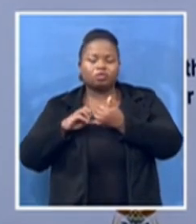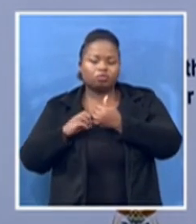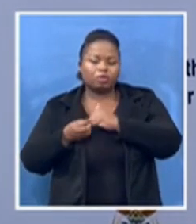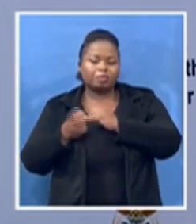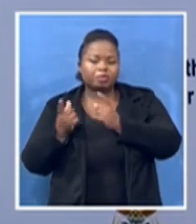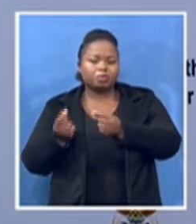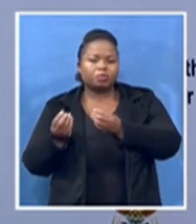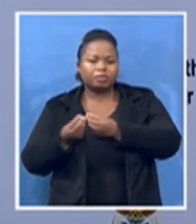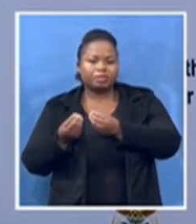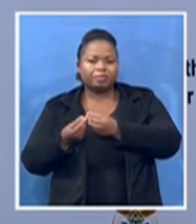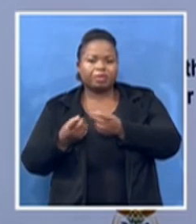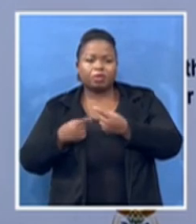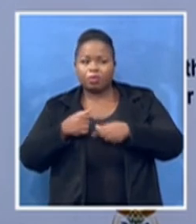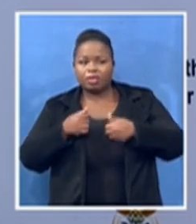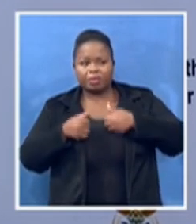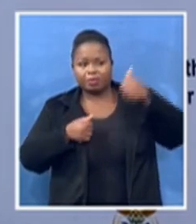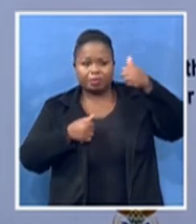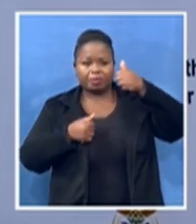released